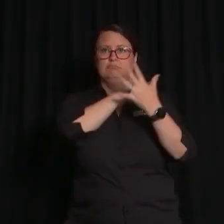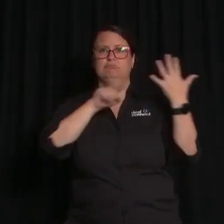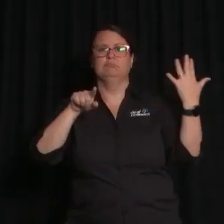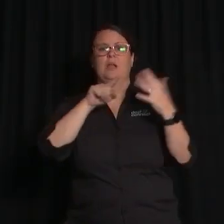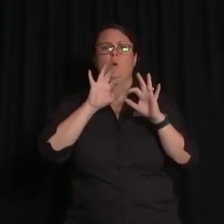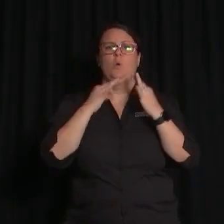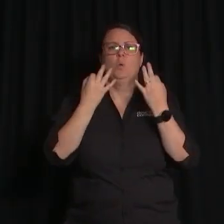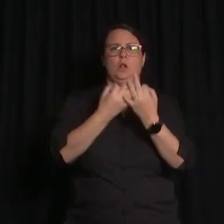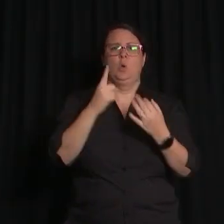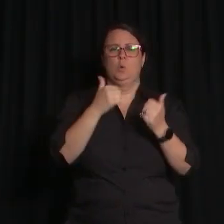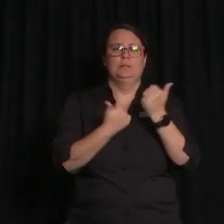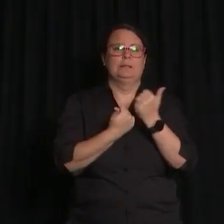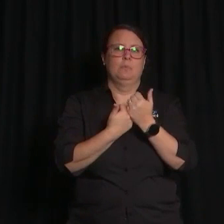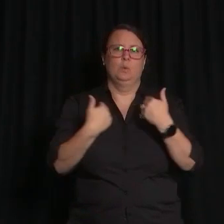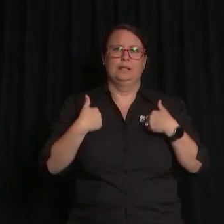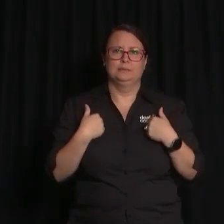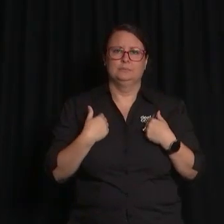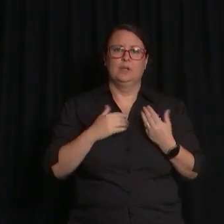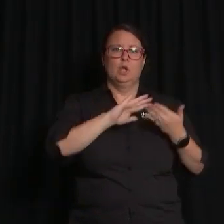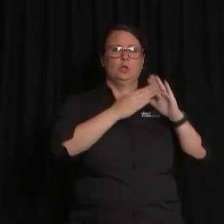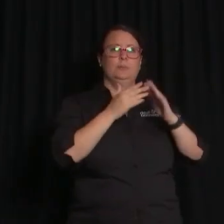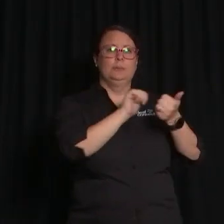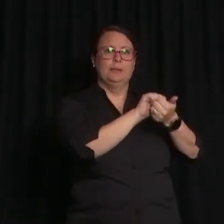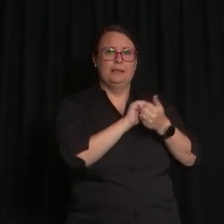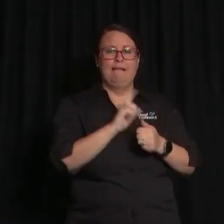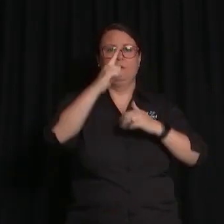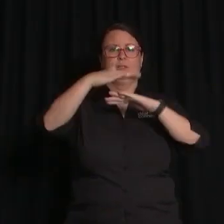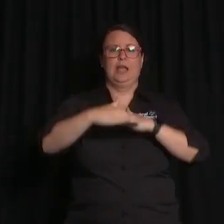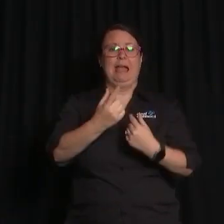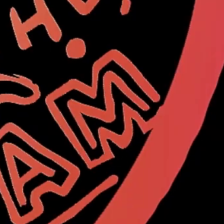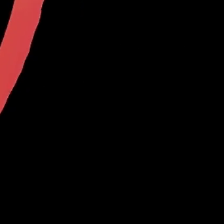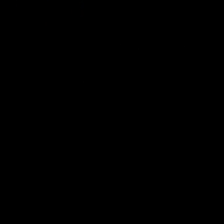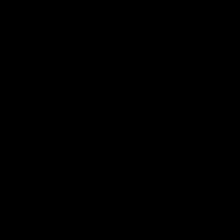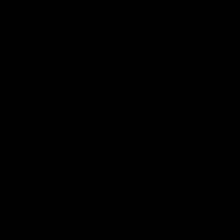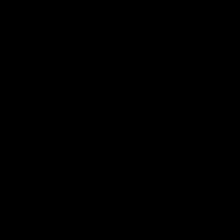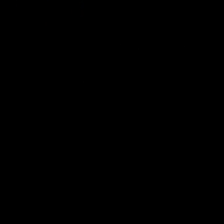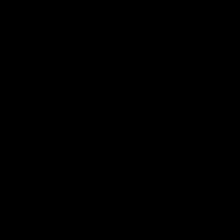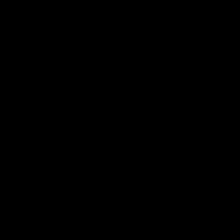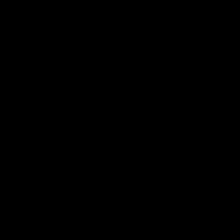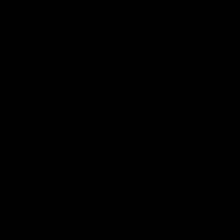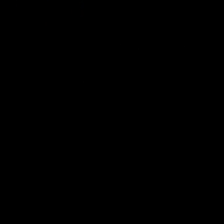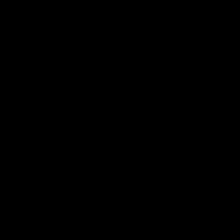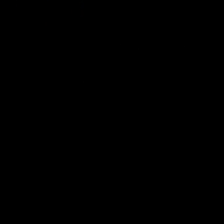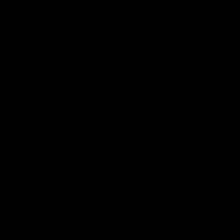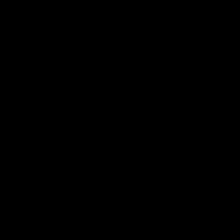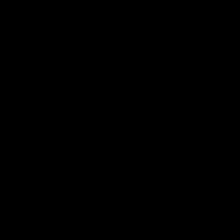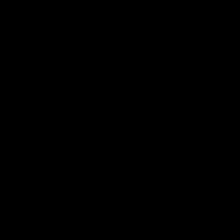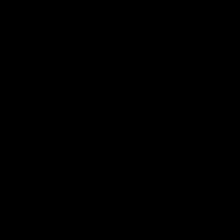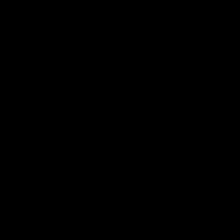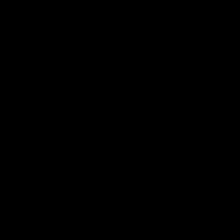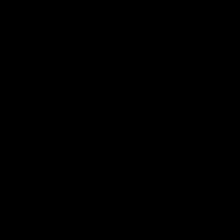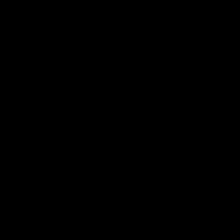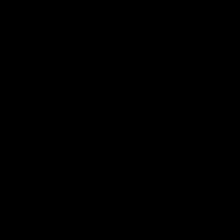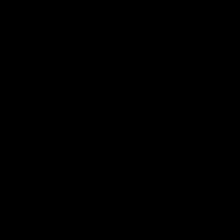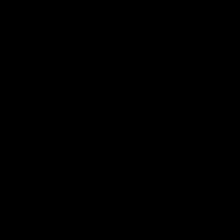like to thank our community partners, First Nations Advisory Committee and International Advisory Board. We are